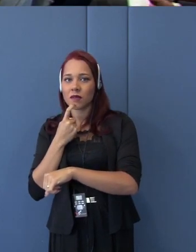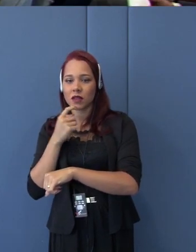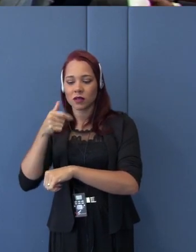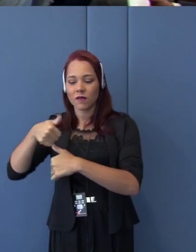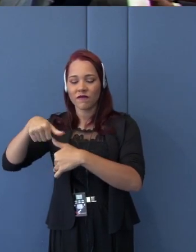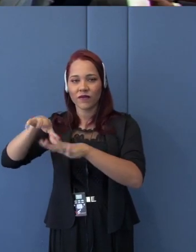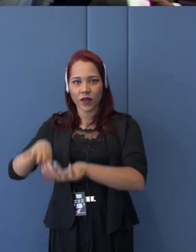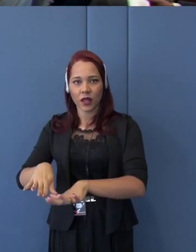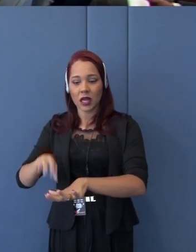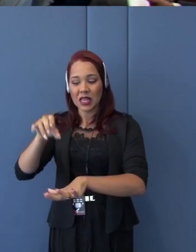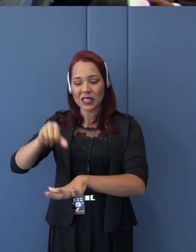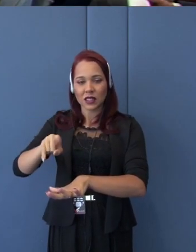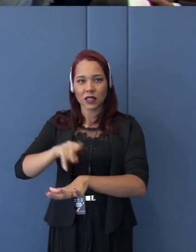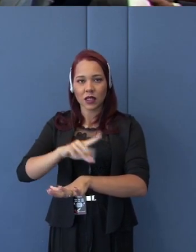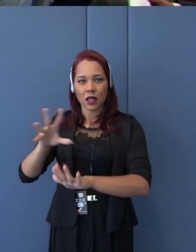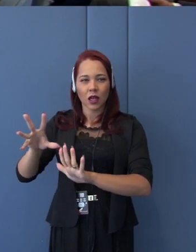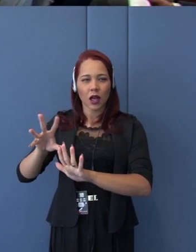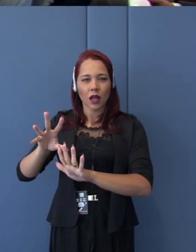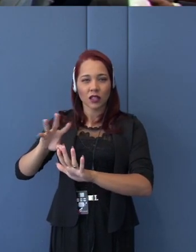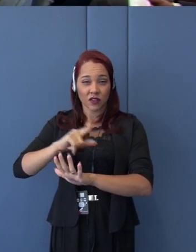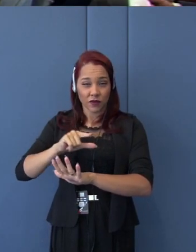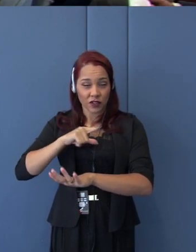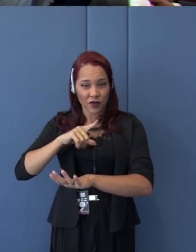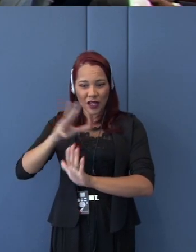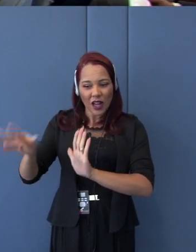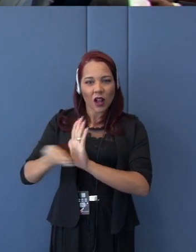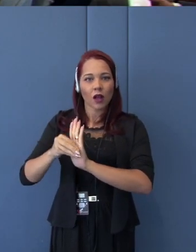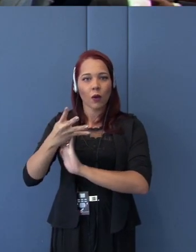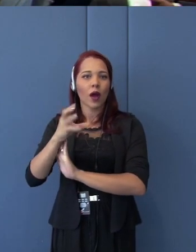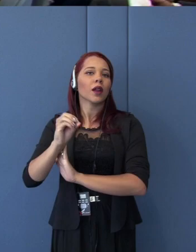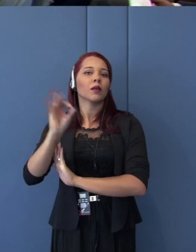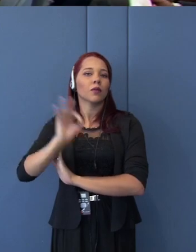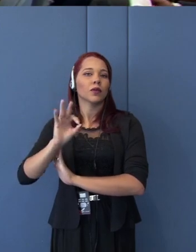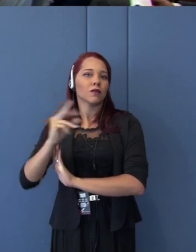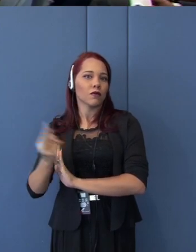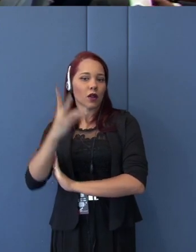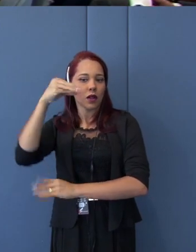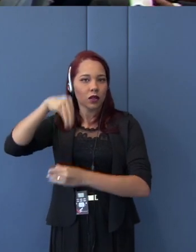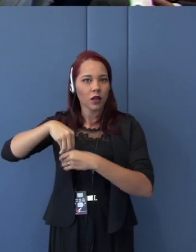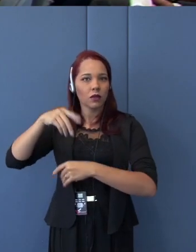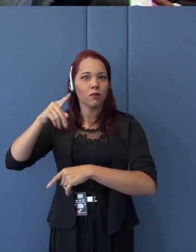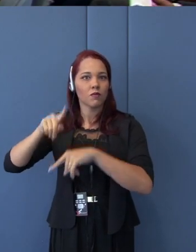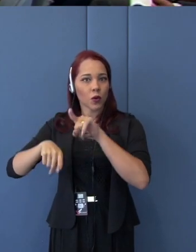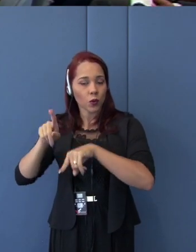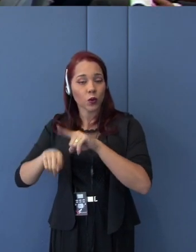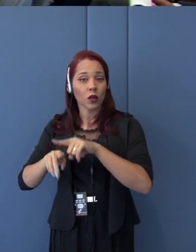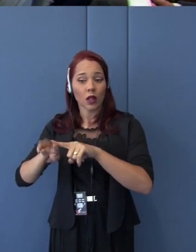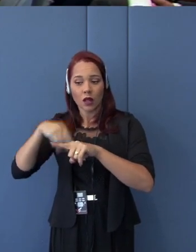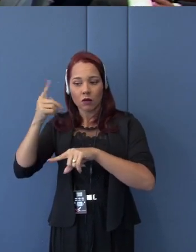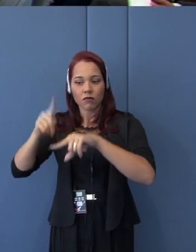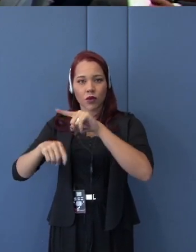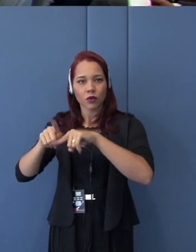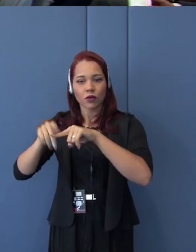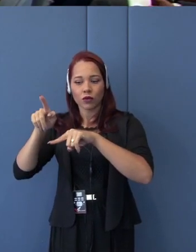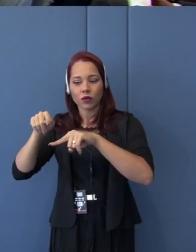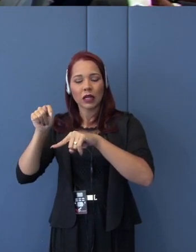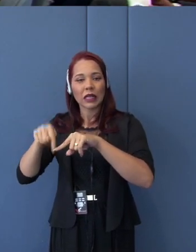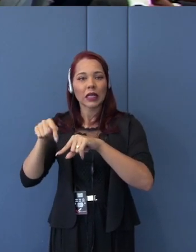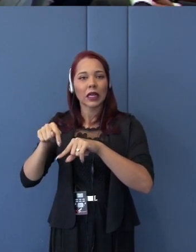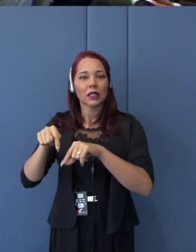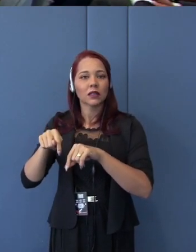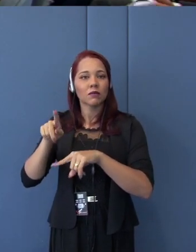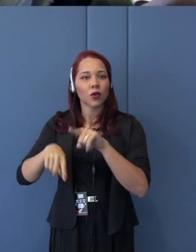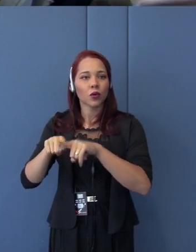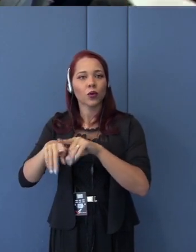of value within the one product, and then this product would be eligible for getting into the